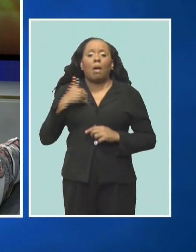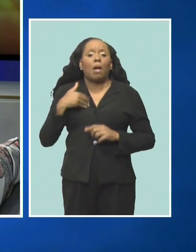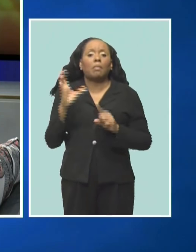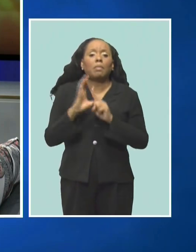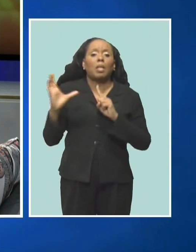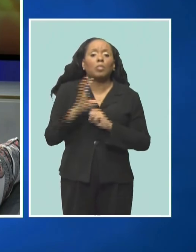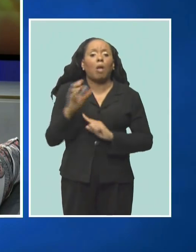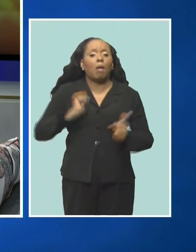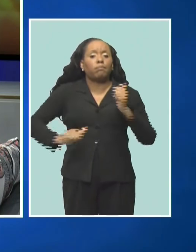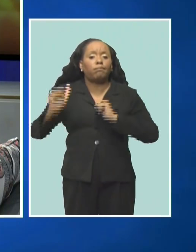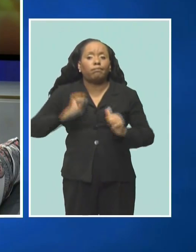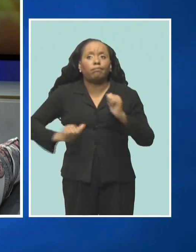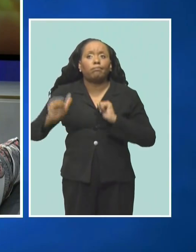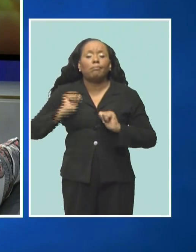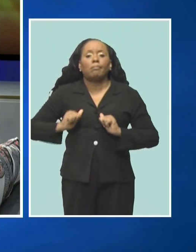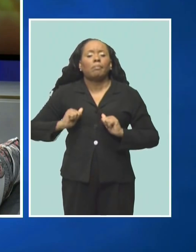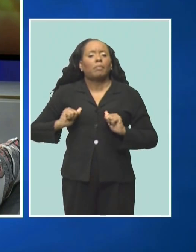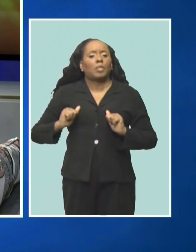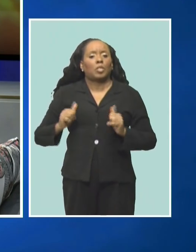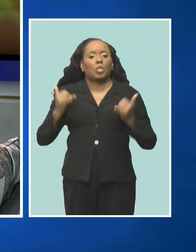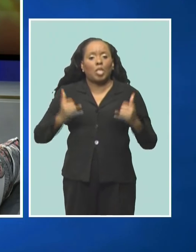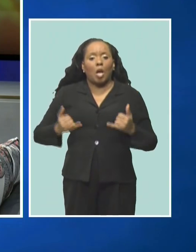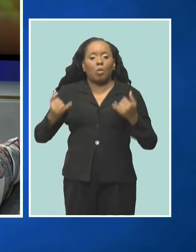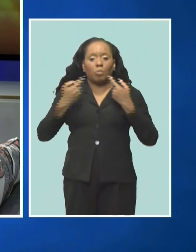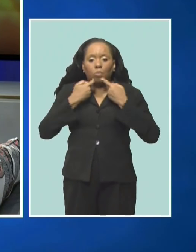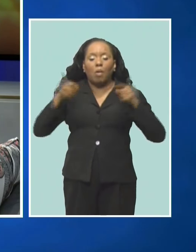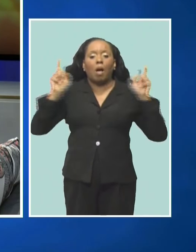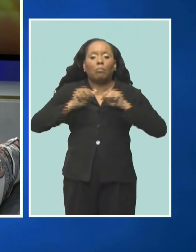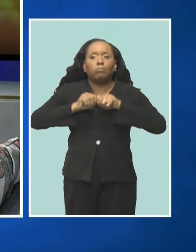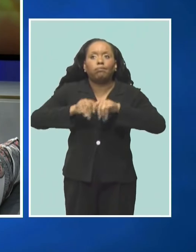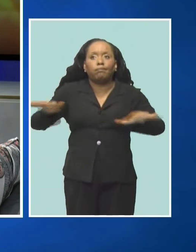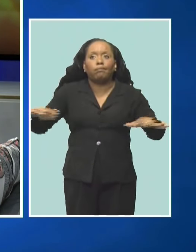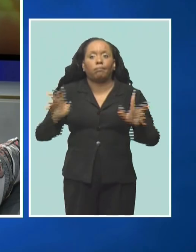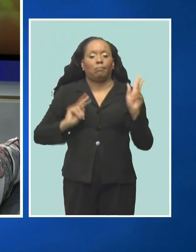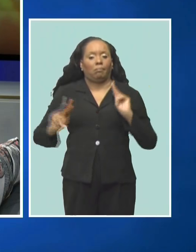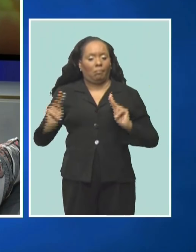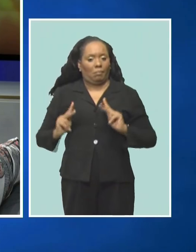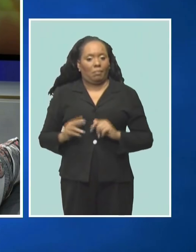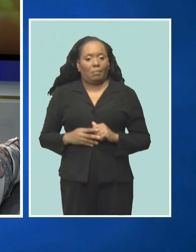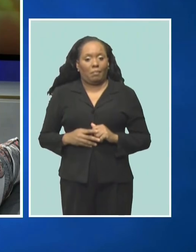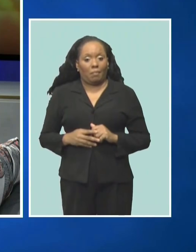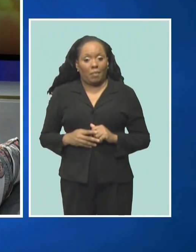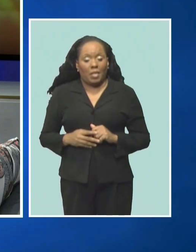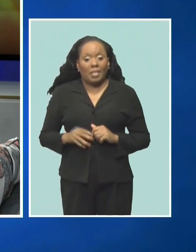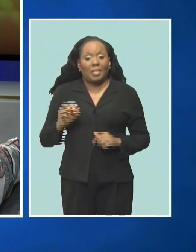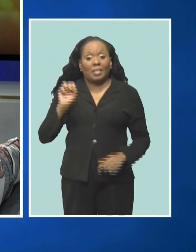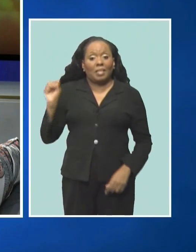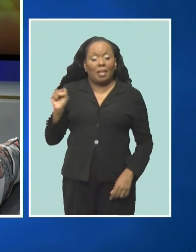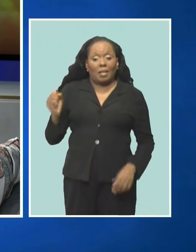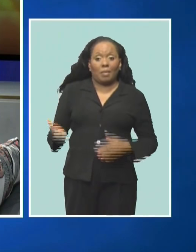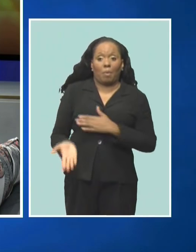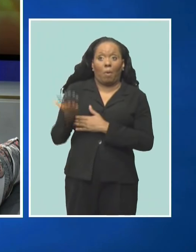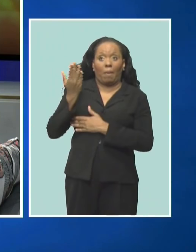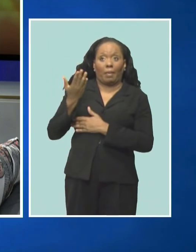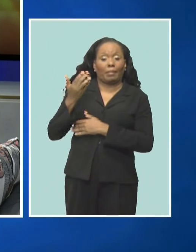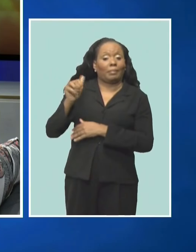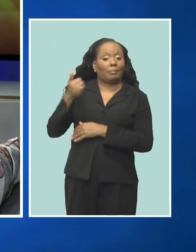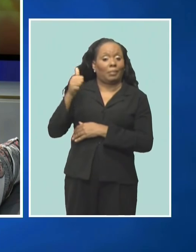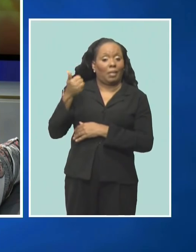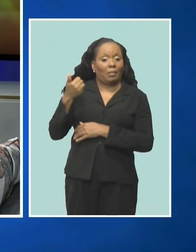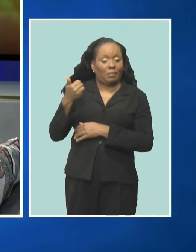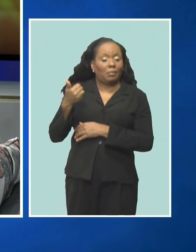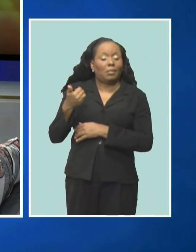so I want the word to go out that the place to be on Saturday morning, 10 o'clock,